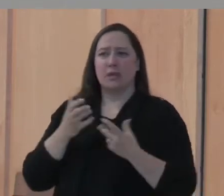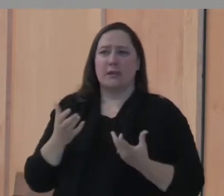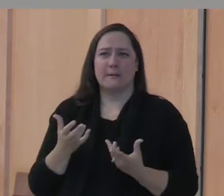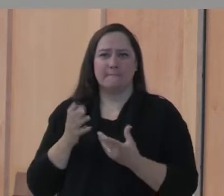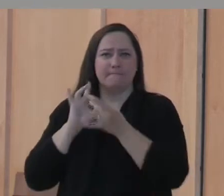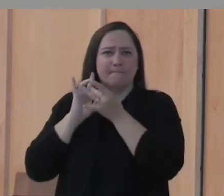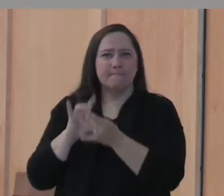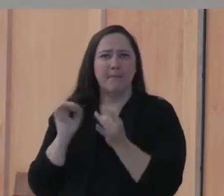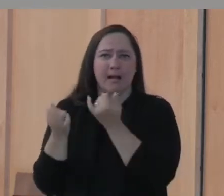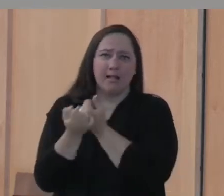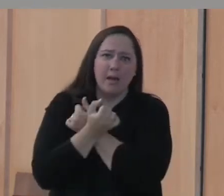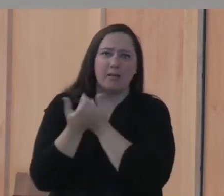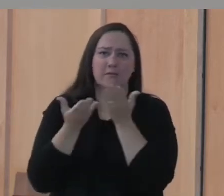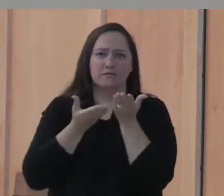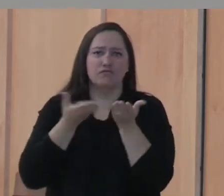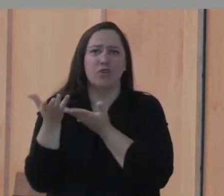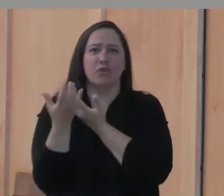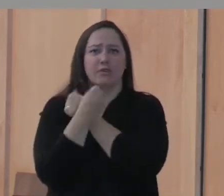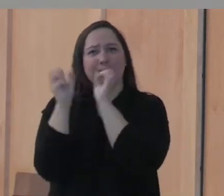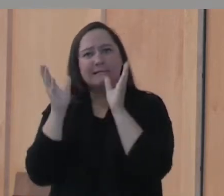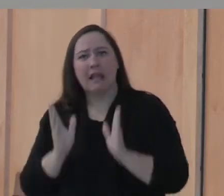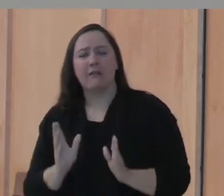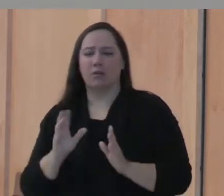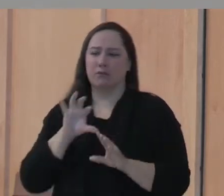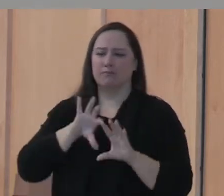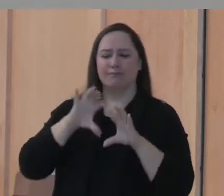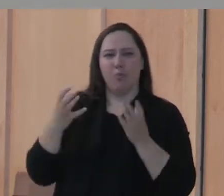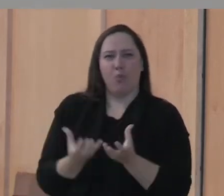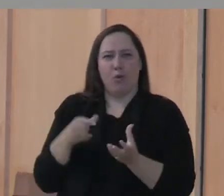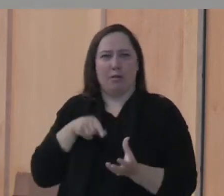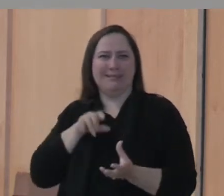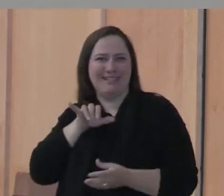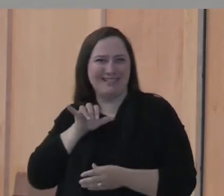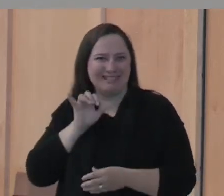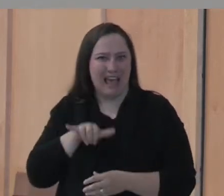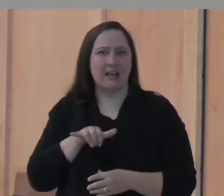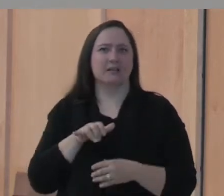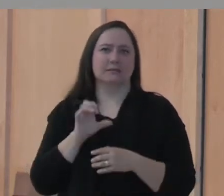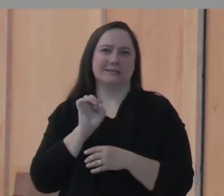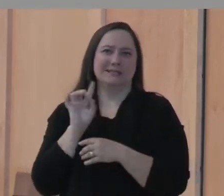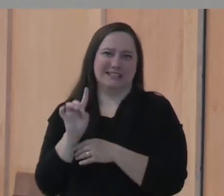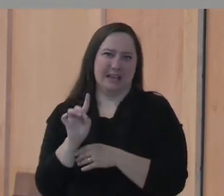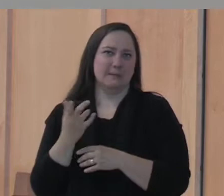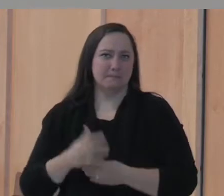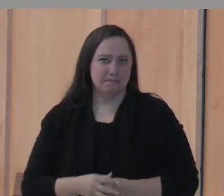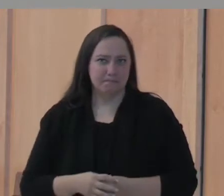loving and serving our Savior and the world around us. That is what the seed does.